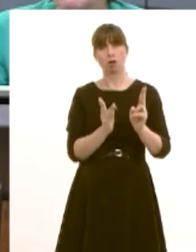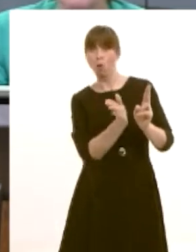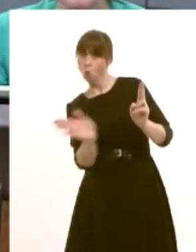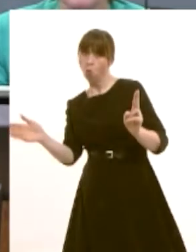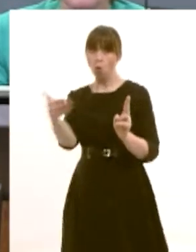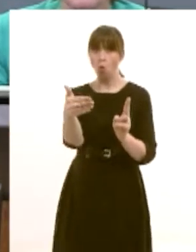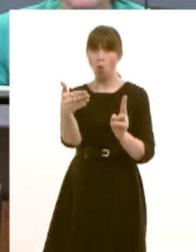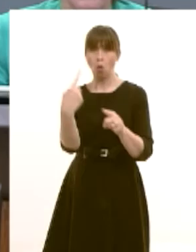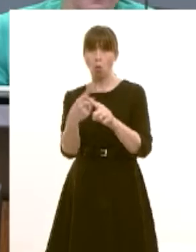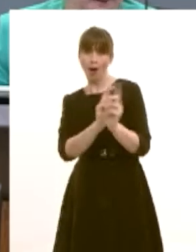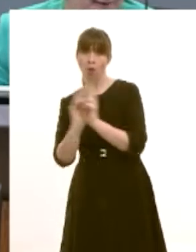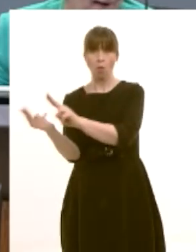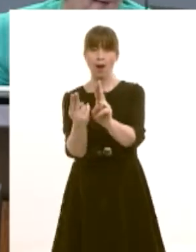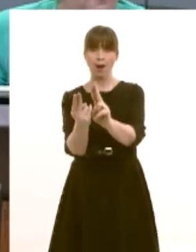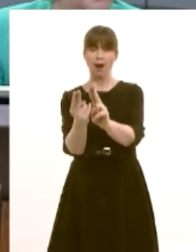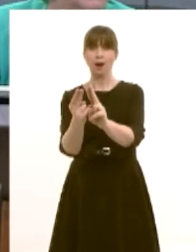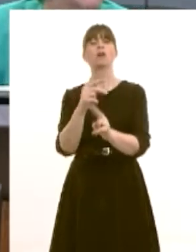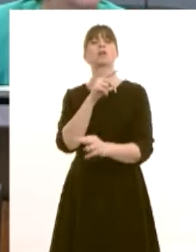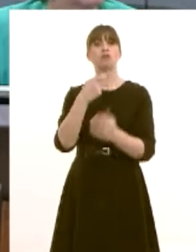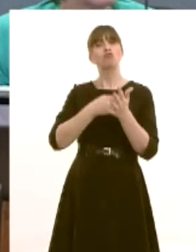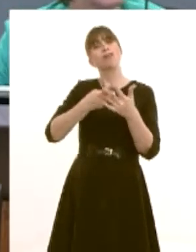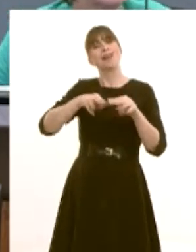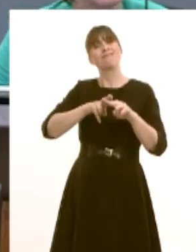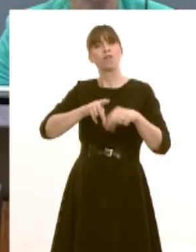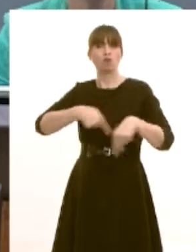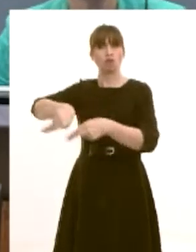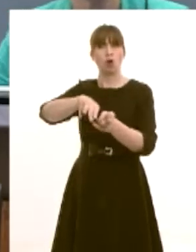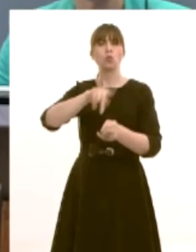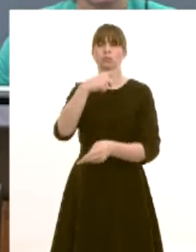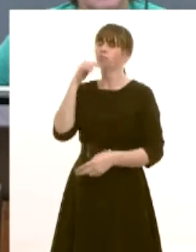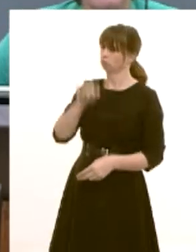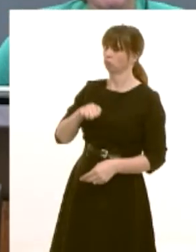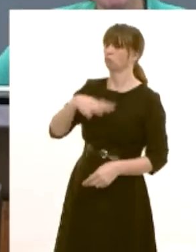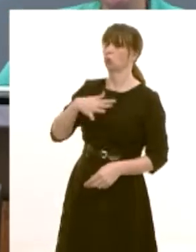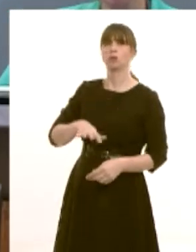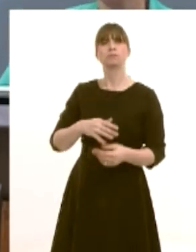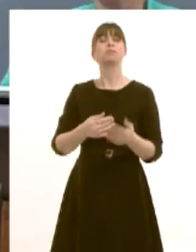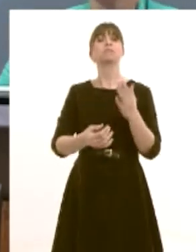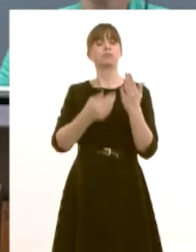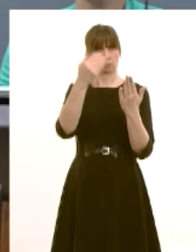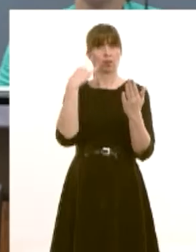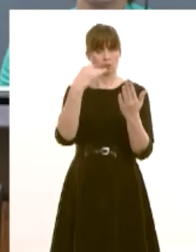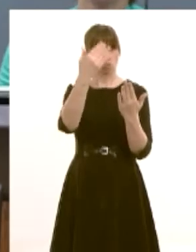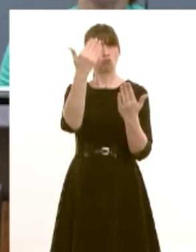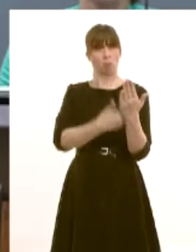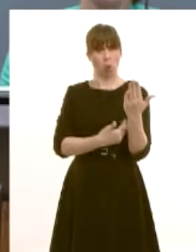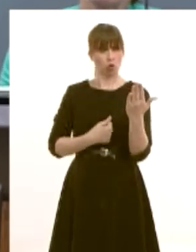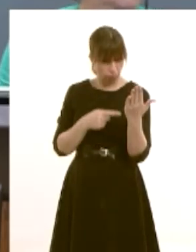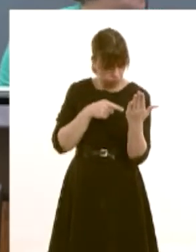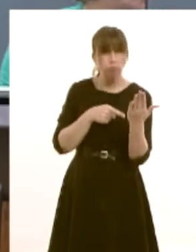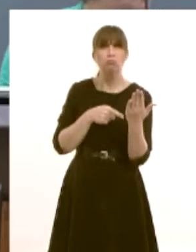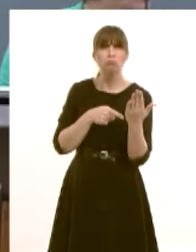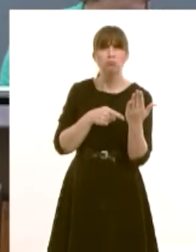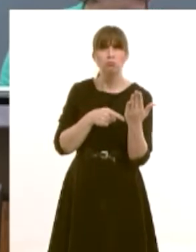it was a commitment of yours to build the m4 relief road uh last week we also had a report that came out that clearly indicated there had been a